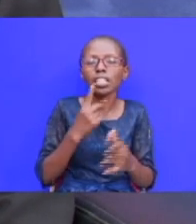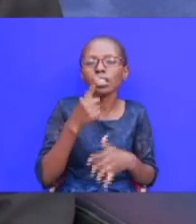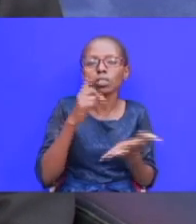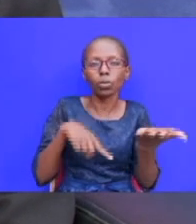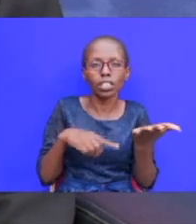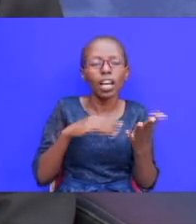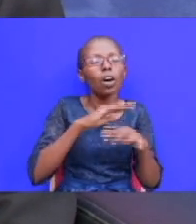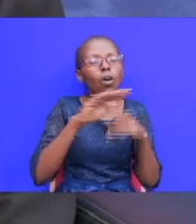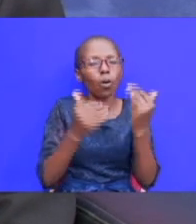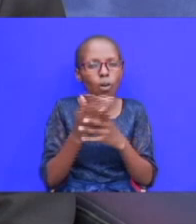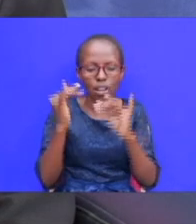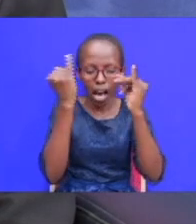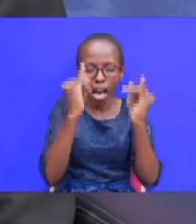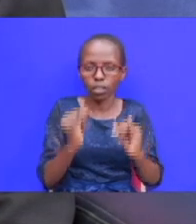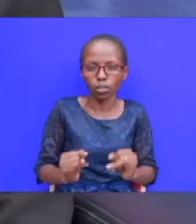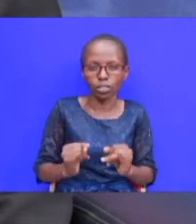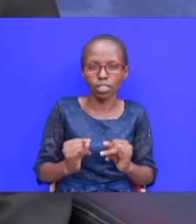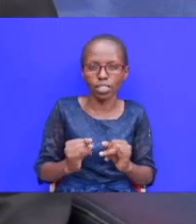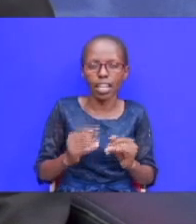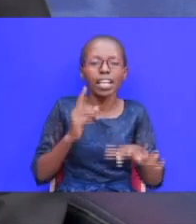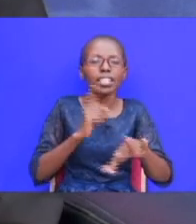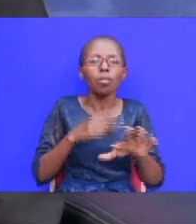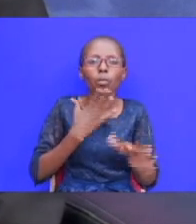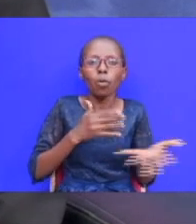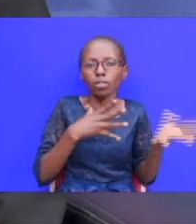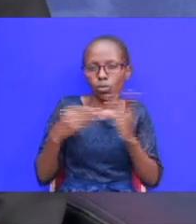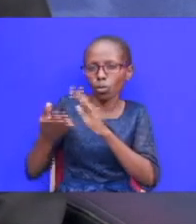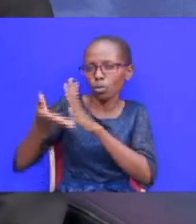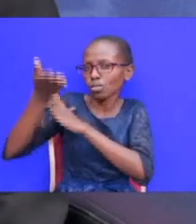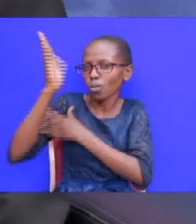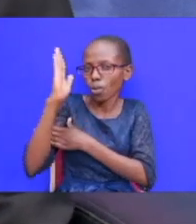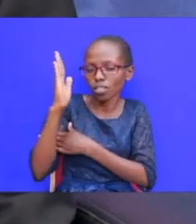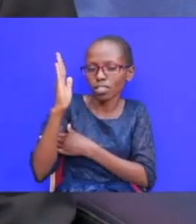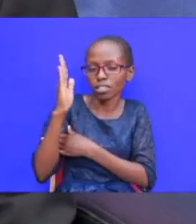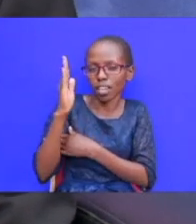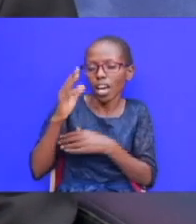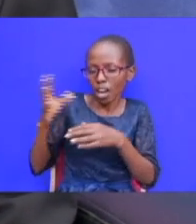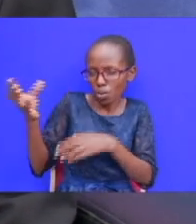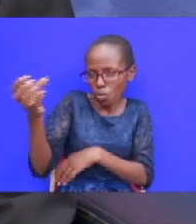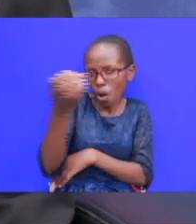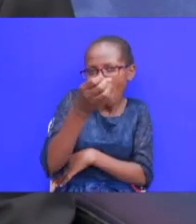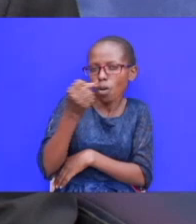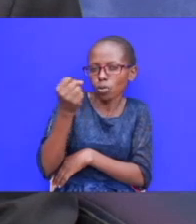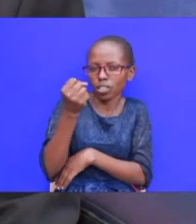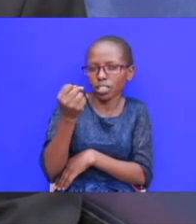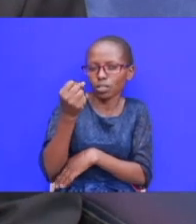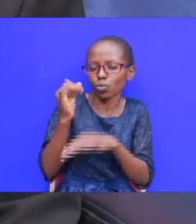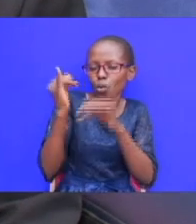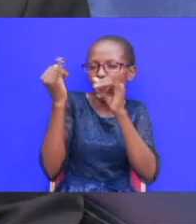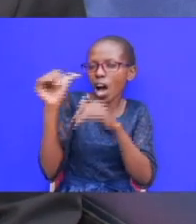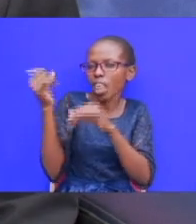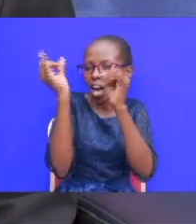foreign idols sorry foreign idols so when we want to go to god and we are still holding on to some foreign